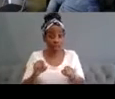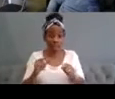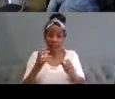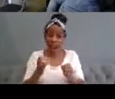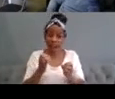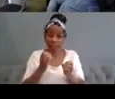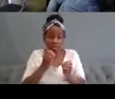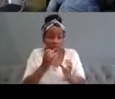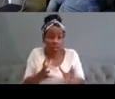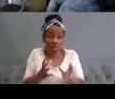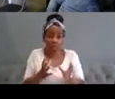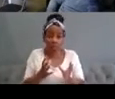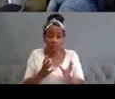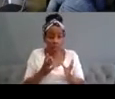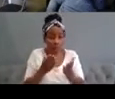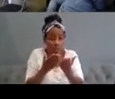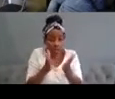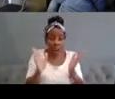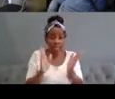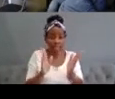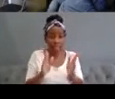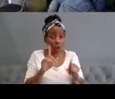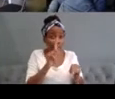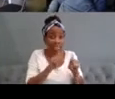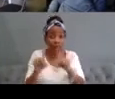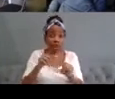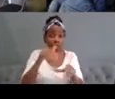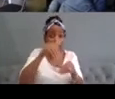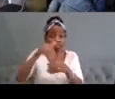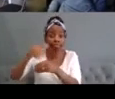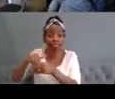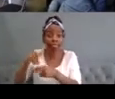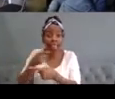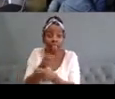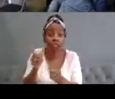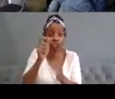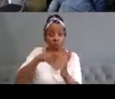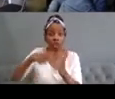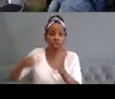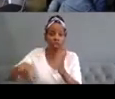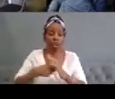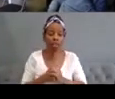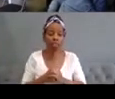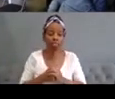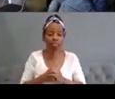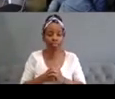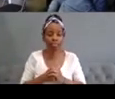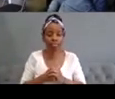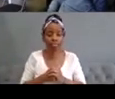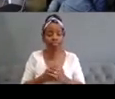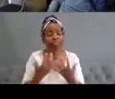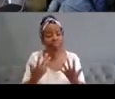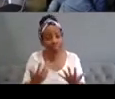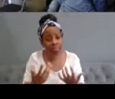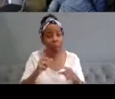neurological profiles among the human population it's just that very many people never have to think